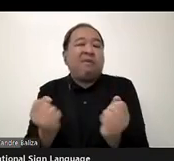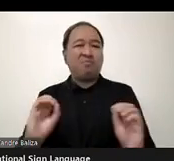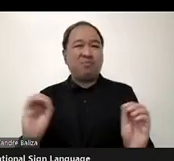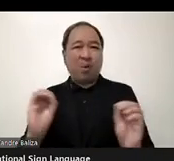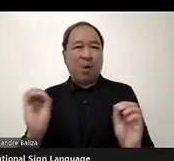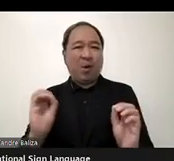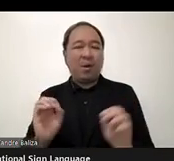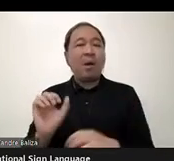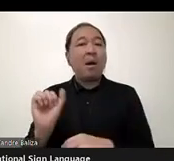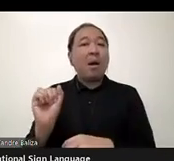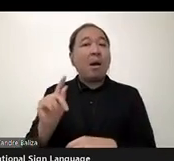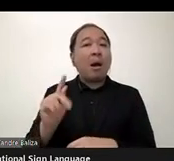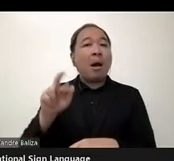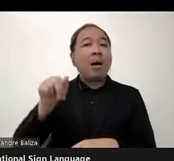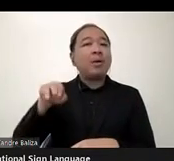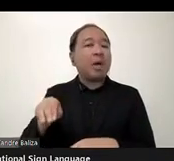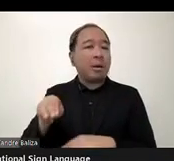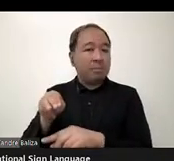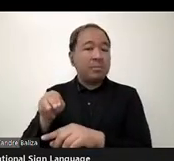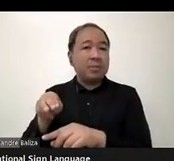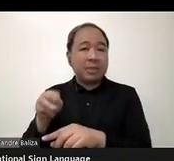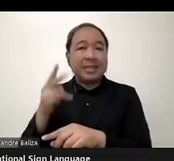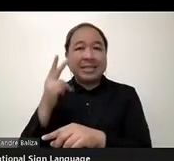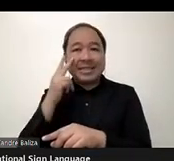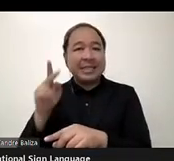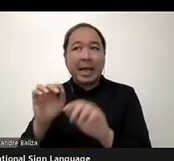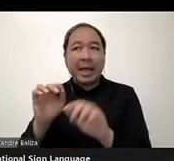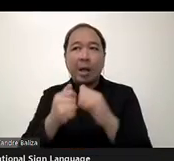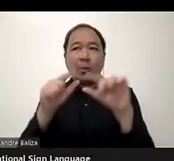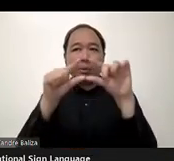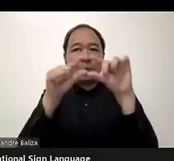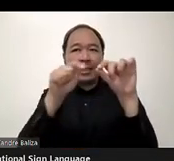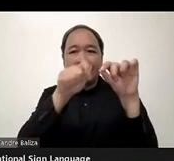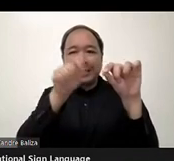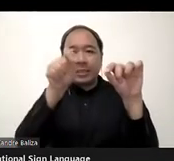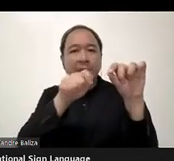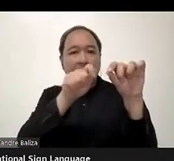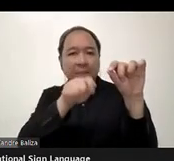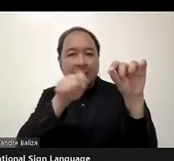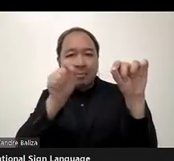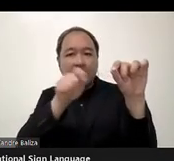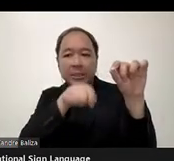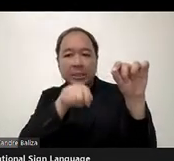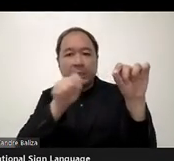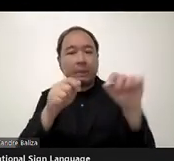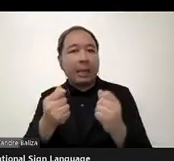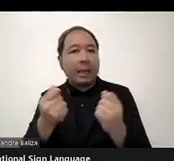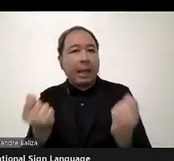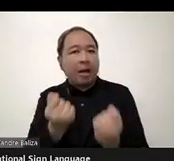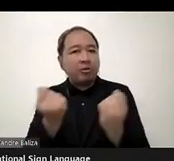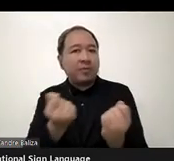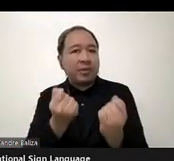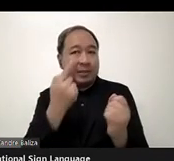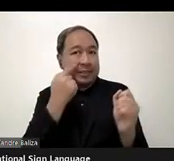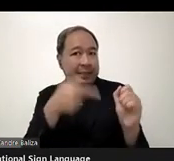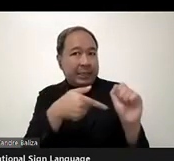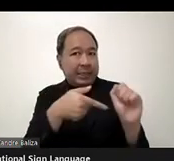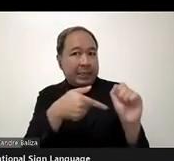thing, tick box exercise. Because sometimes in these laws we don't really